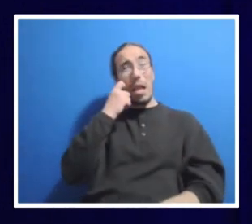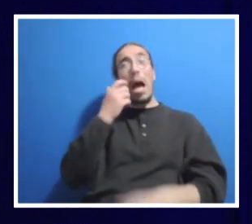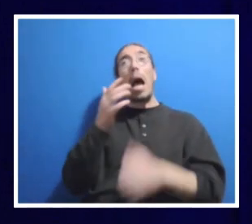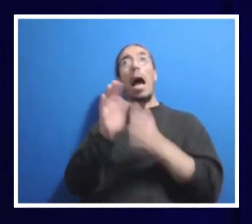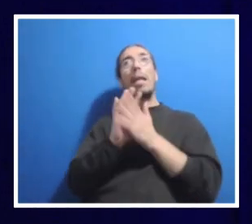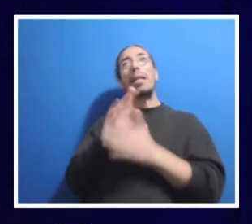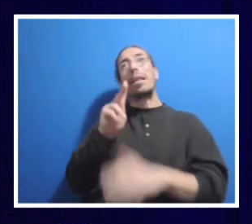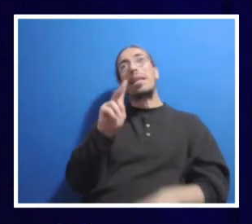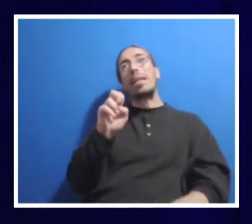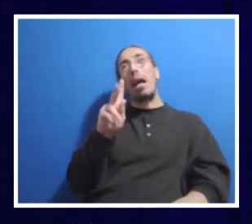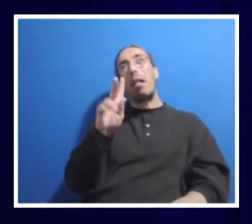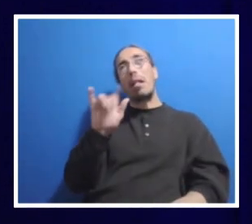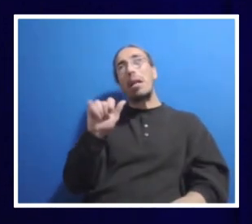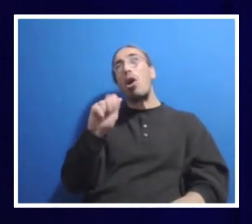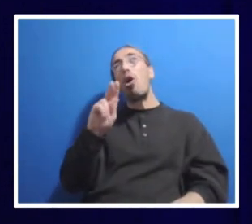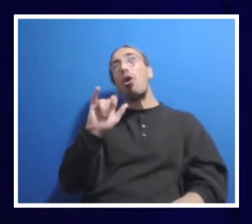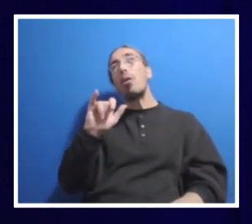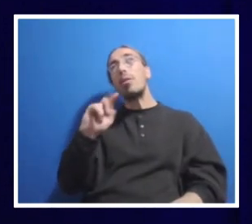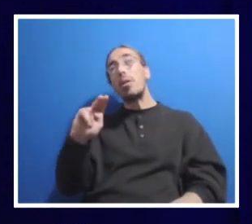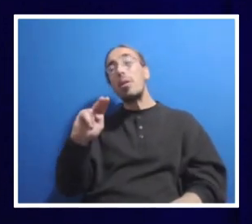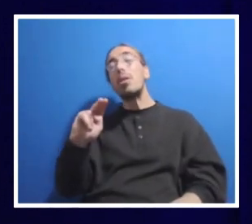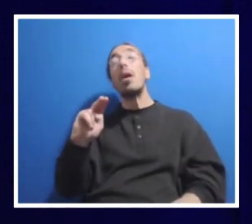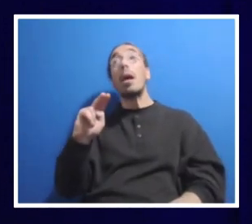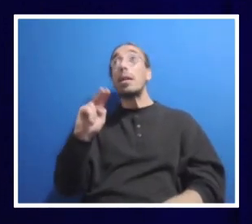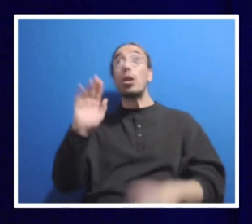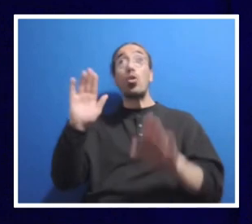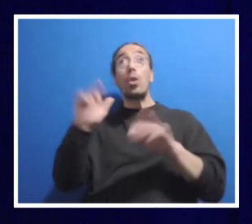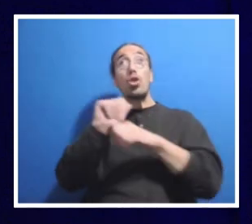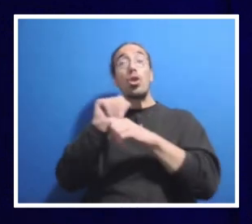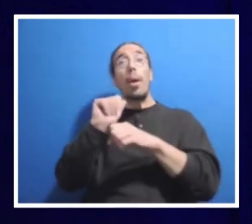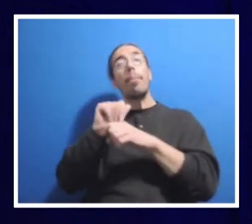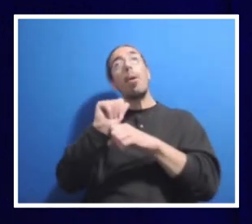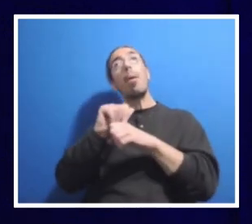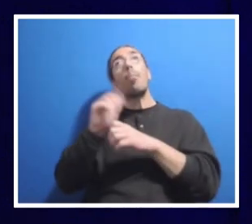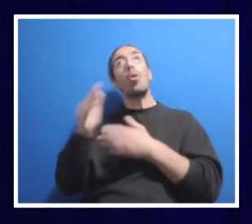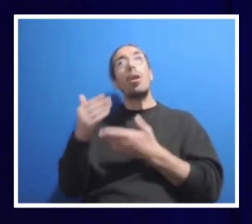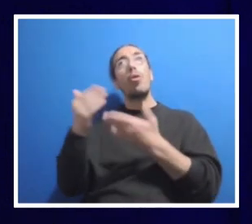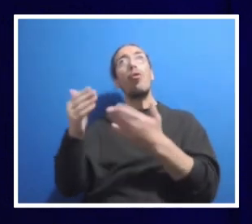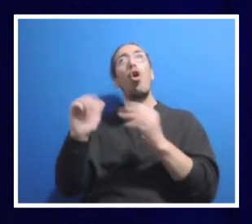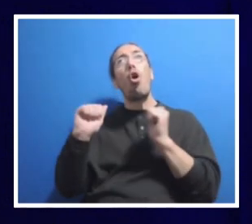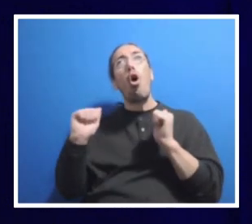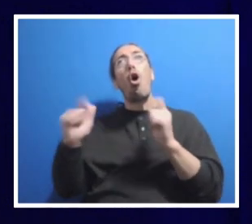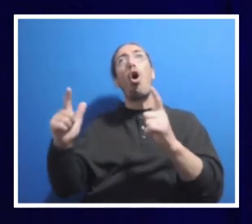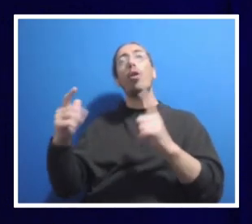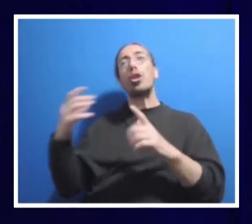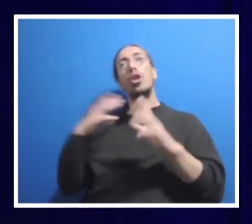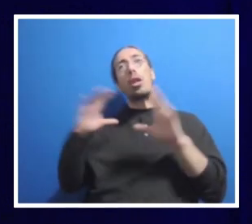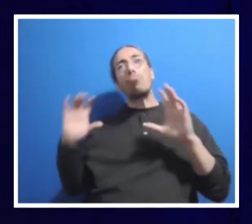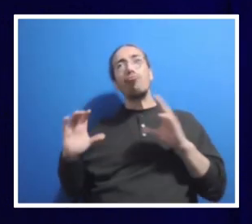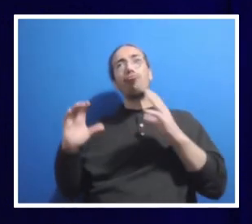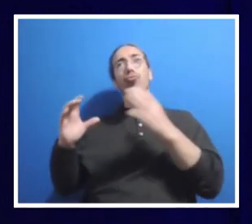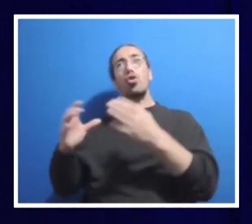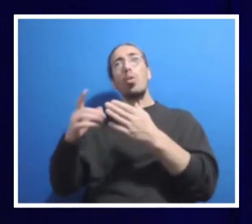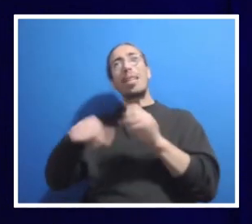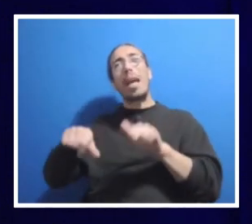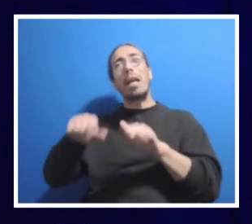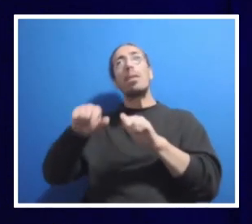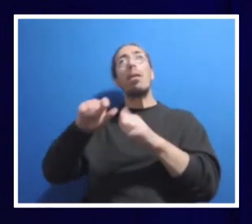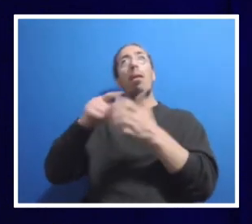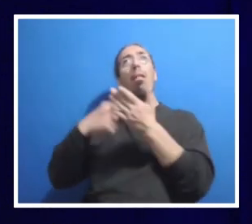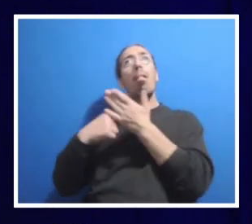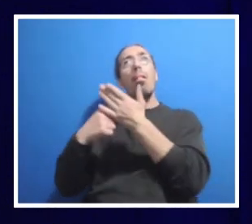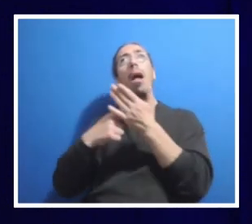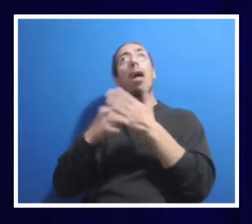to convene, and he did a great job bringing all the chancellors together so they could talk to one another and share